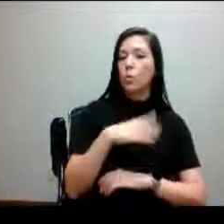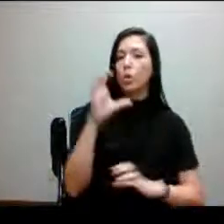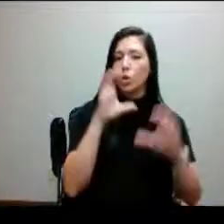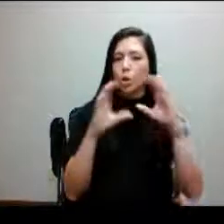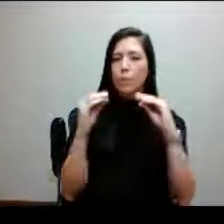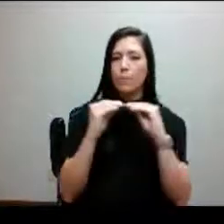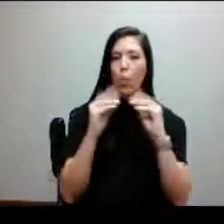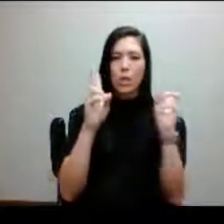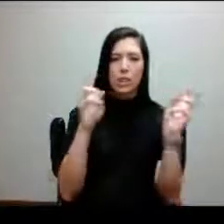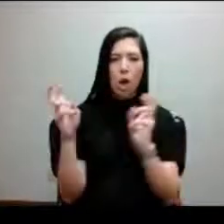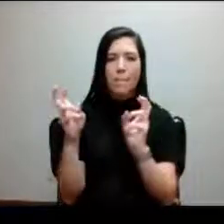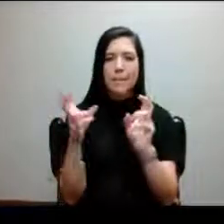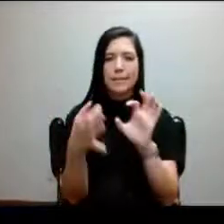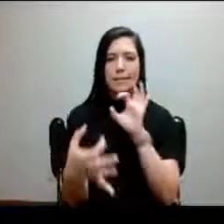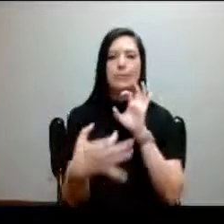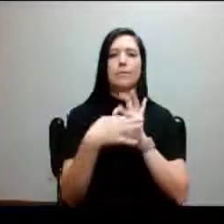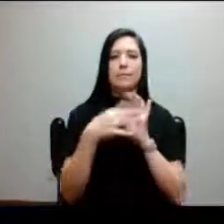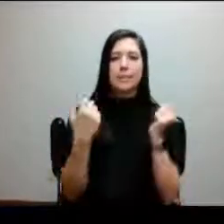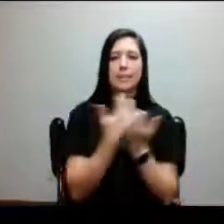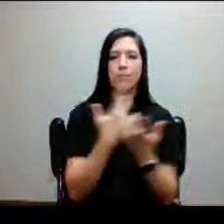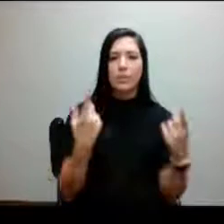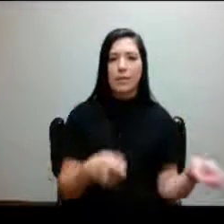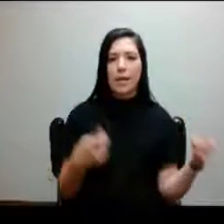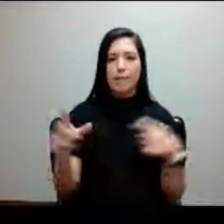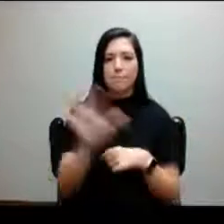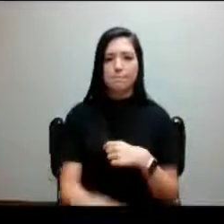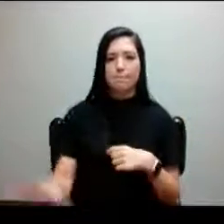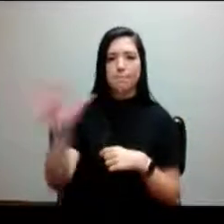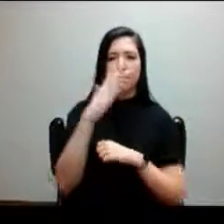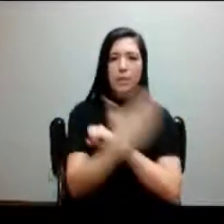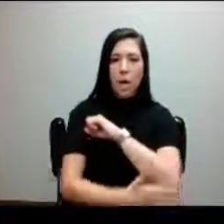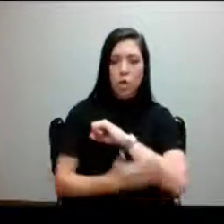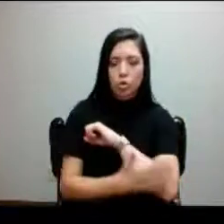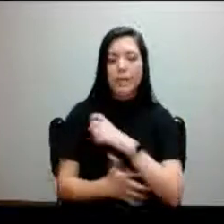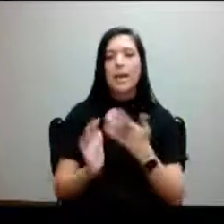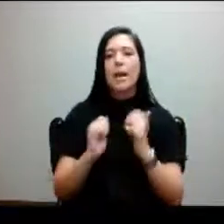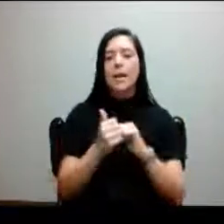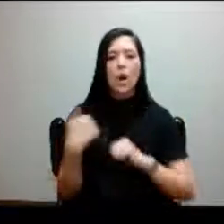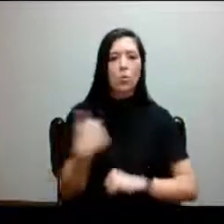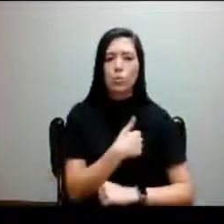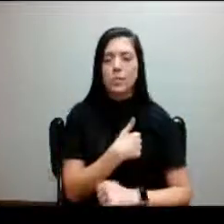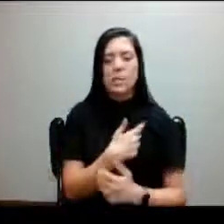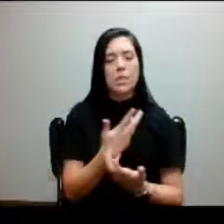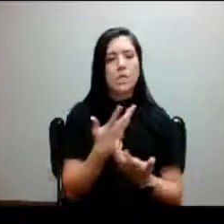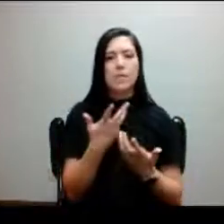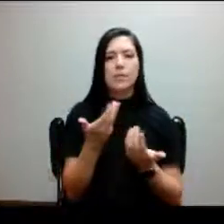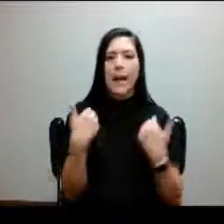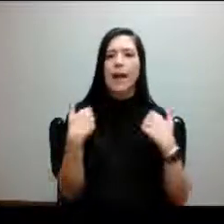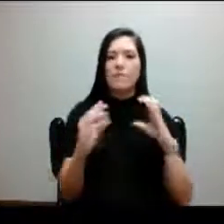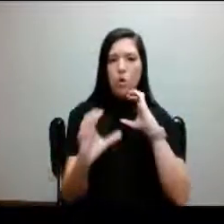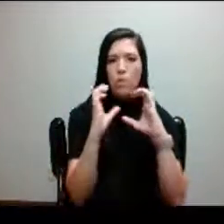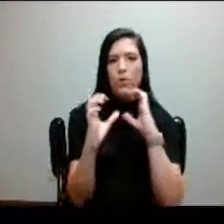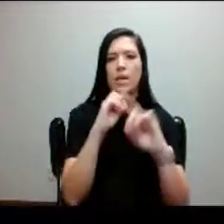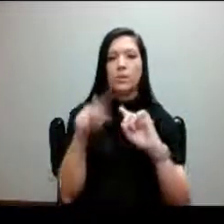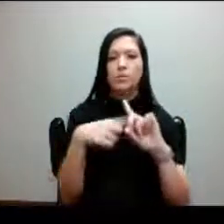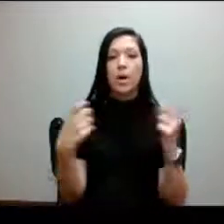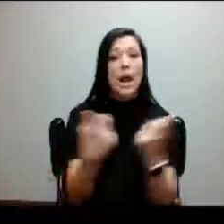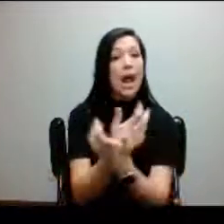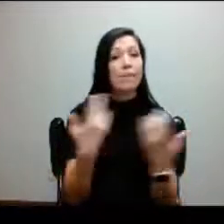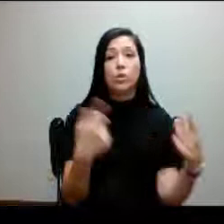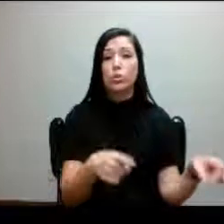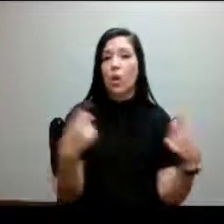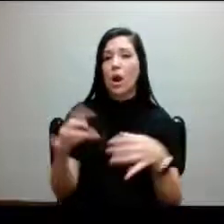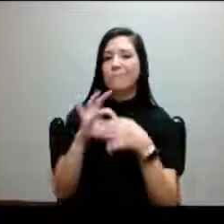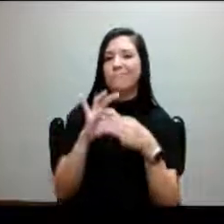seeing across the country. And so how do we have those conversations within our campus community about things that are going on around social